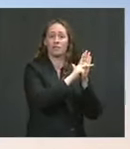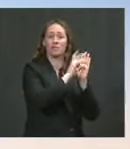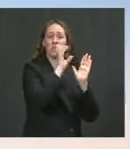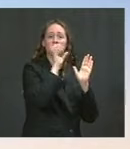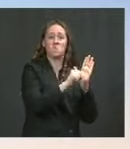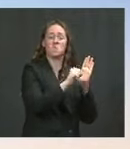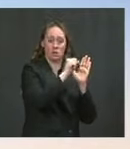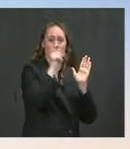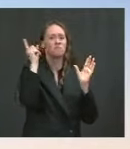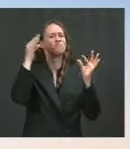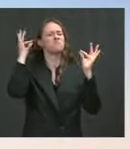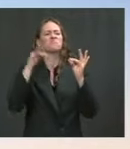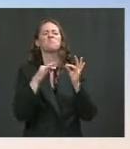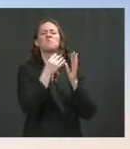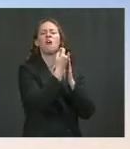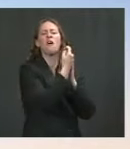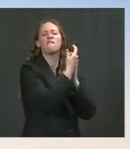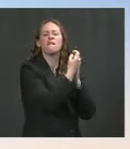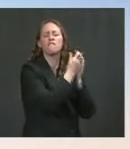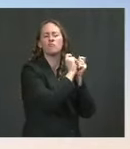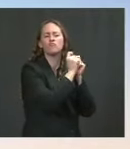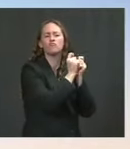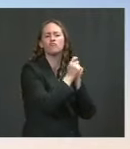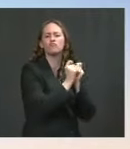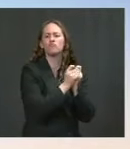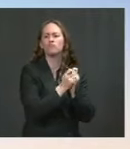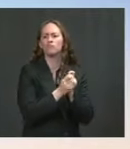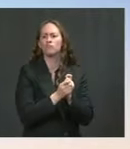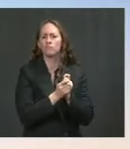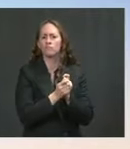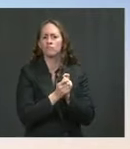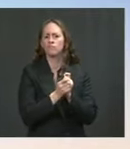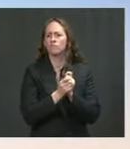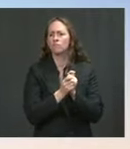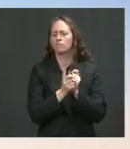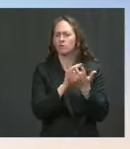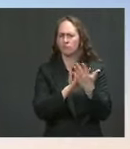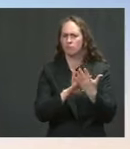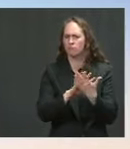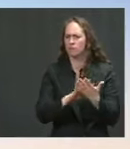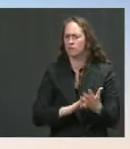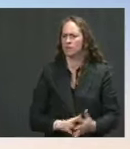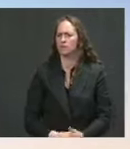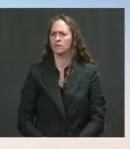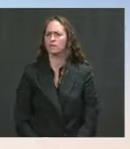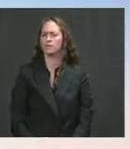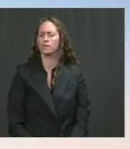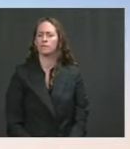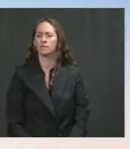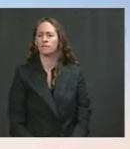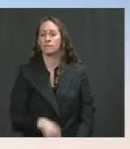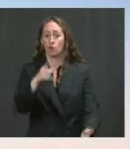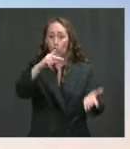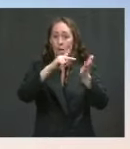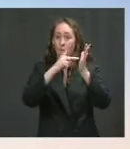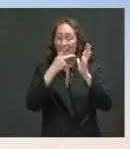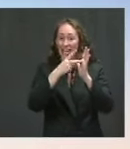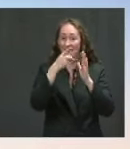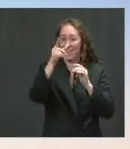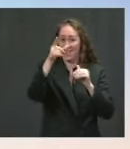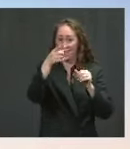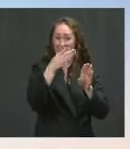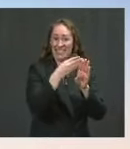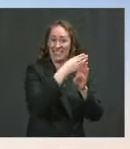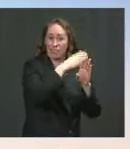President Trump? You're referring to the agreement that President Trump made with the Taliban in